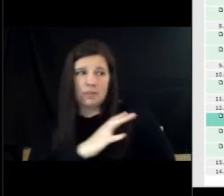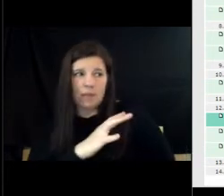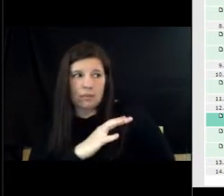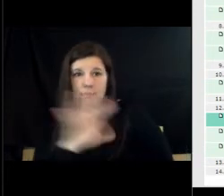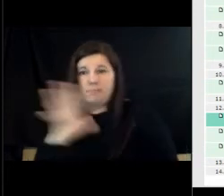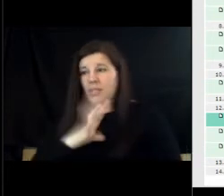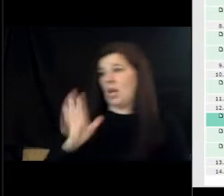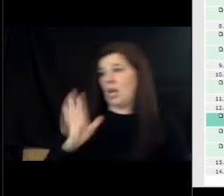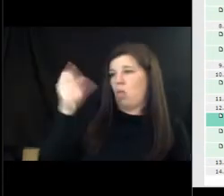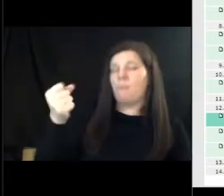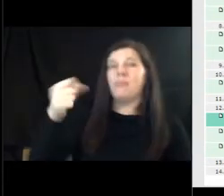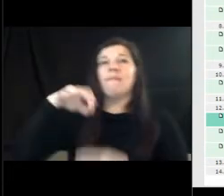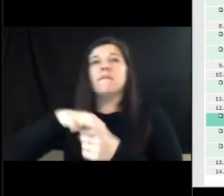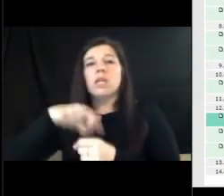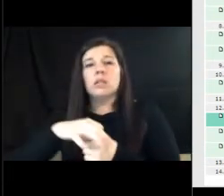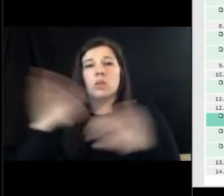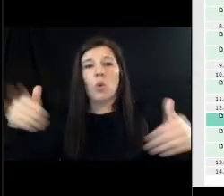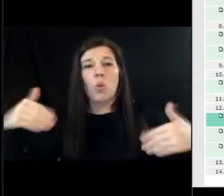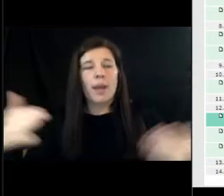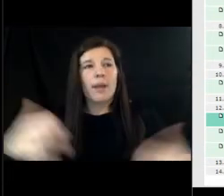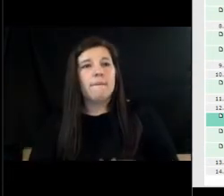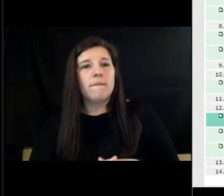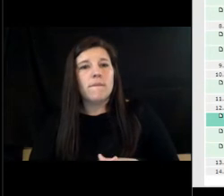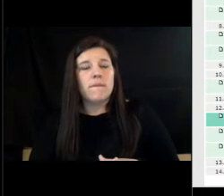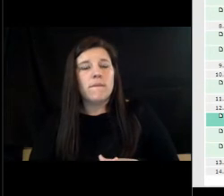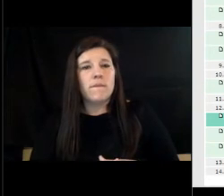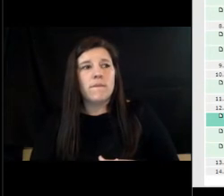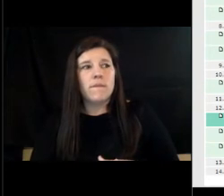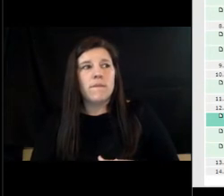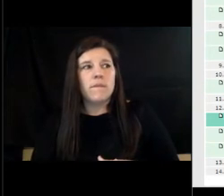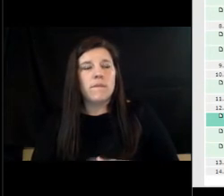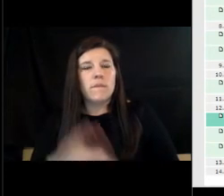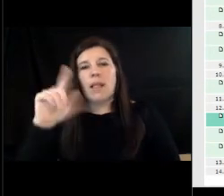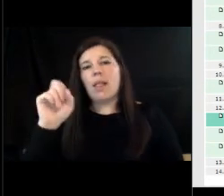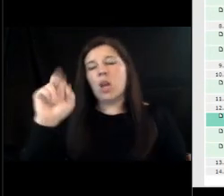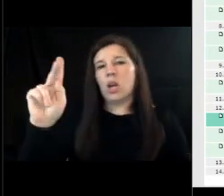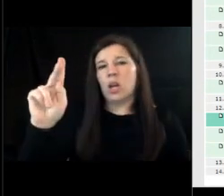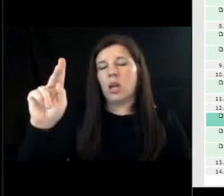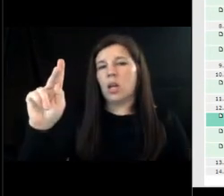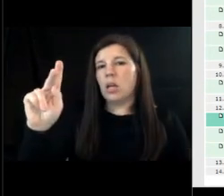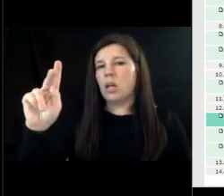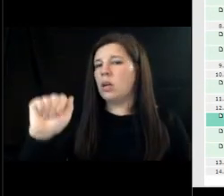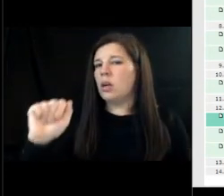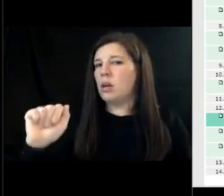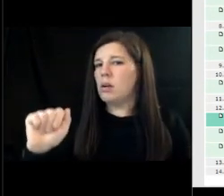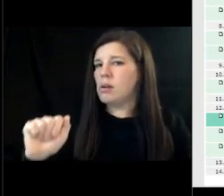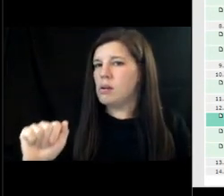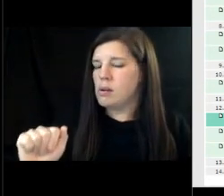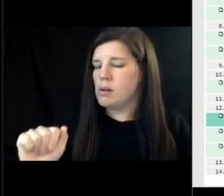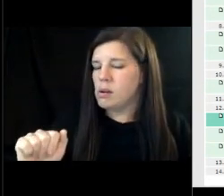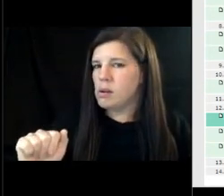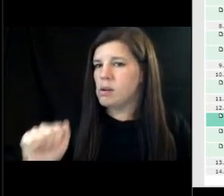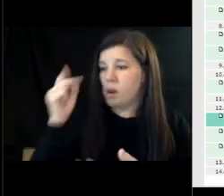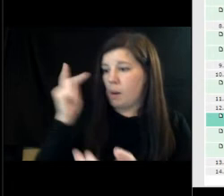we'll do the vote all right go ahead council or clerk maya pensaga yes cruz